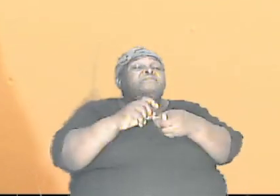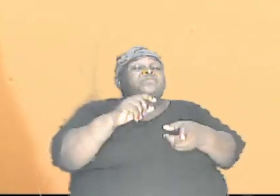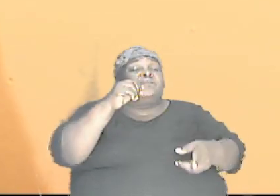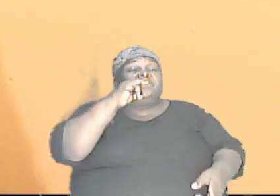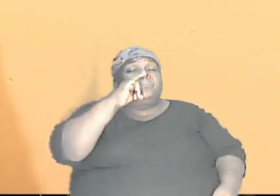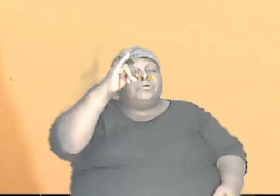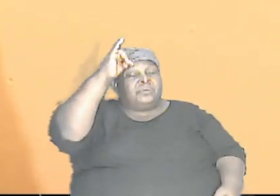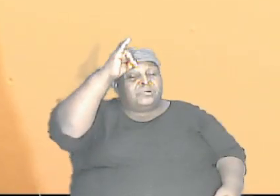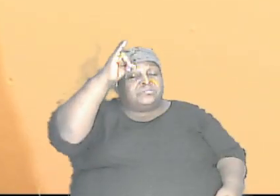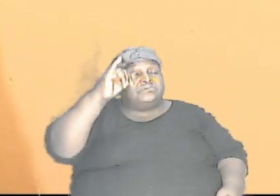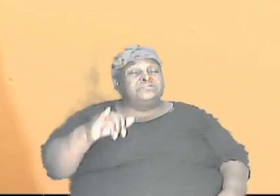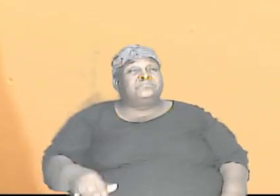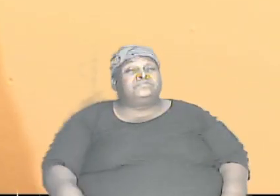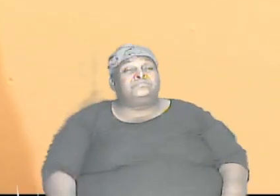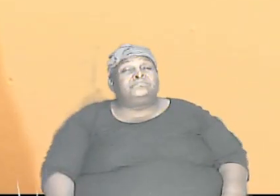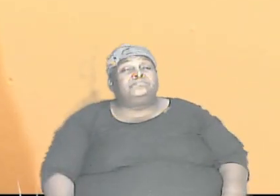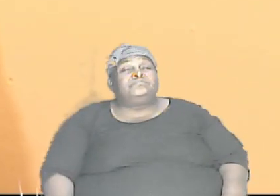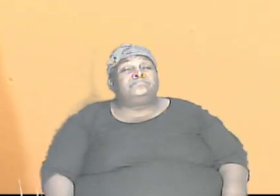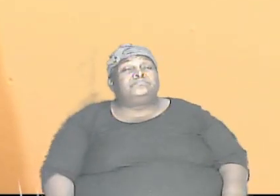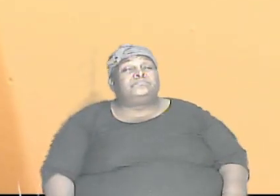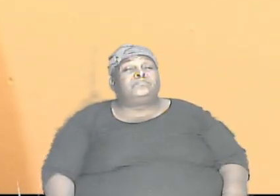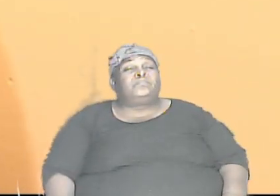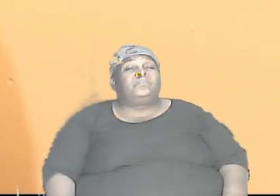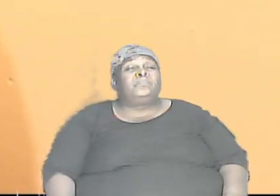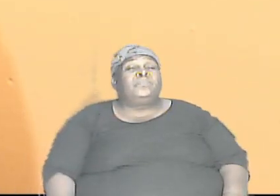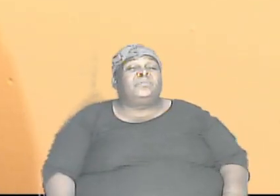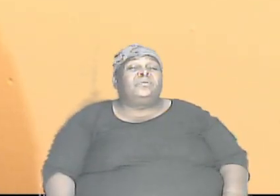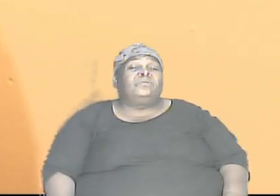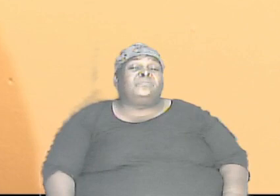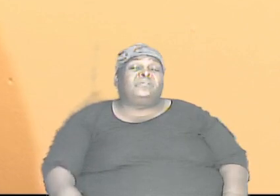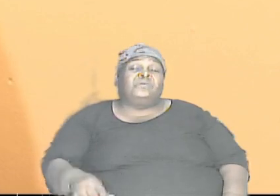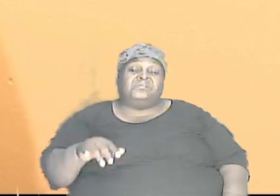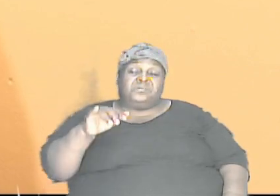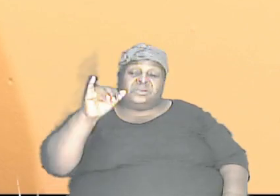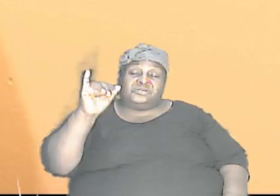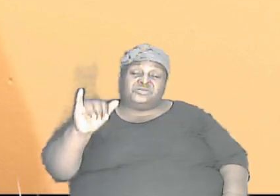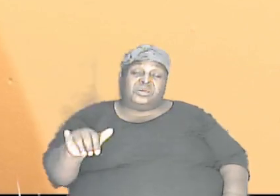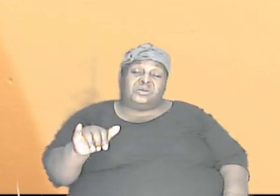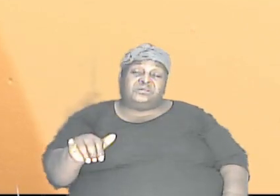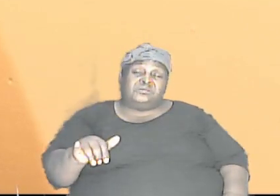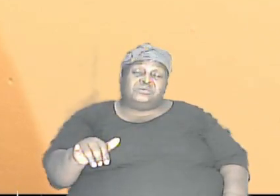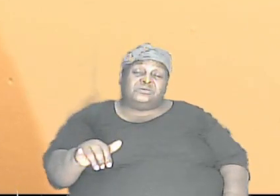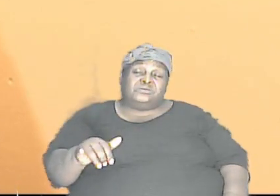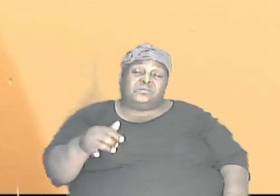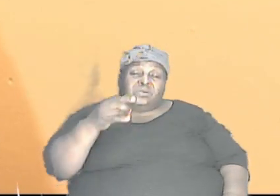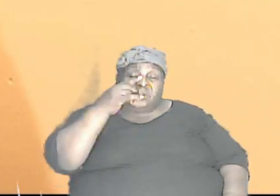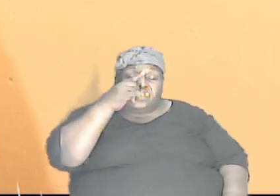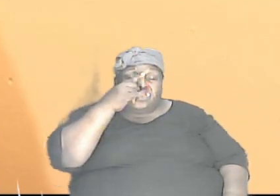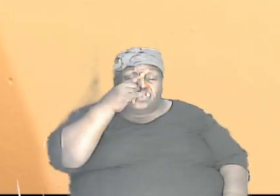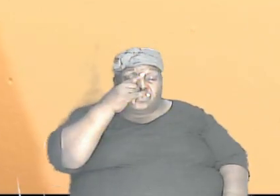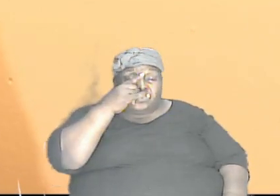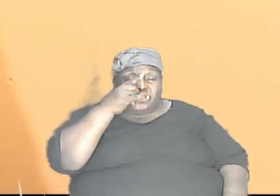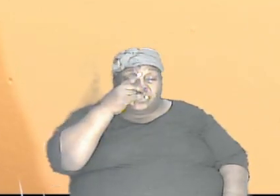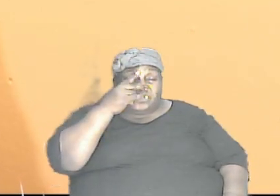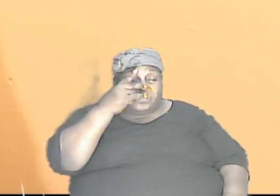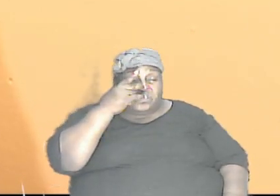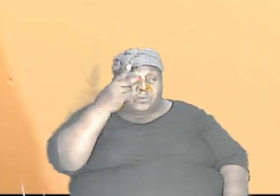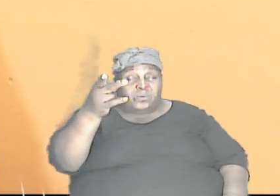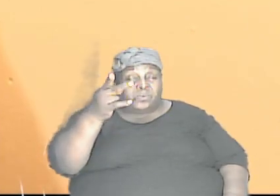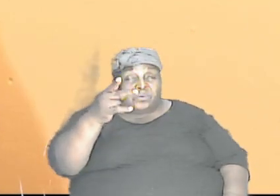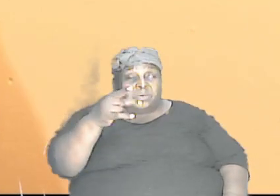the parents. So he is going to look a particular way. Let us now assume